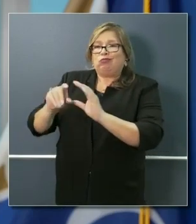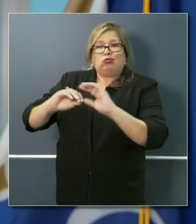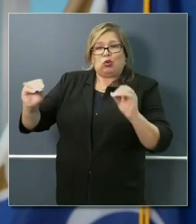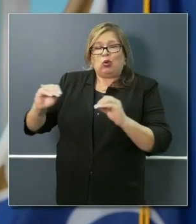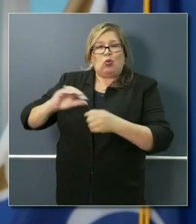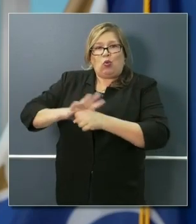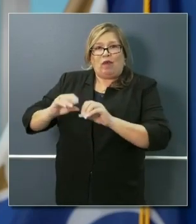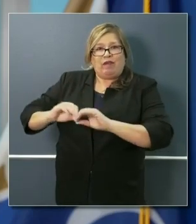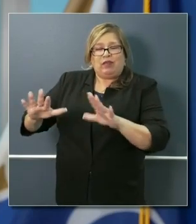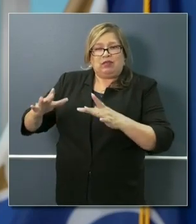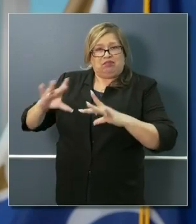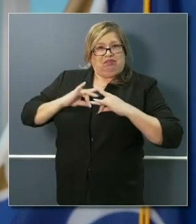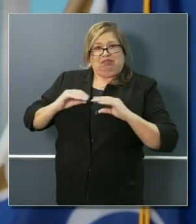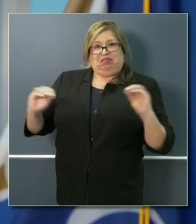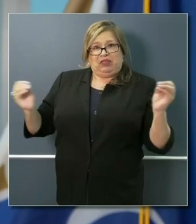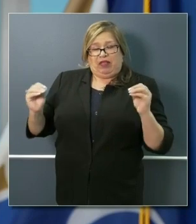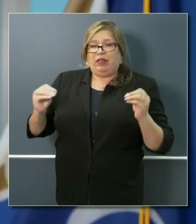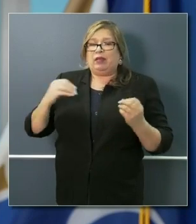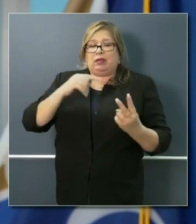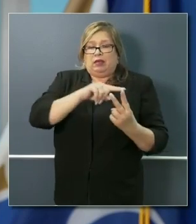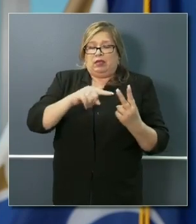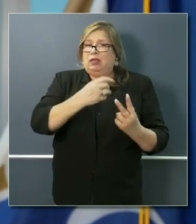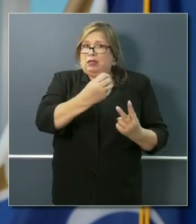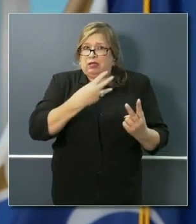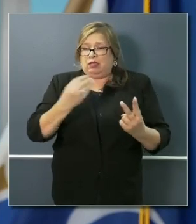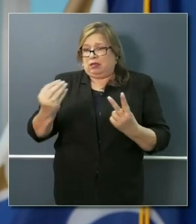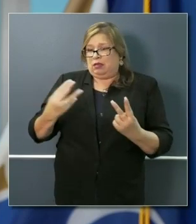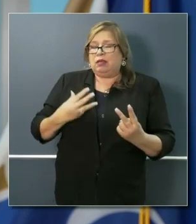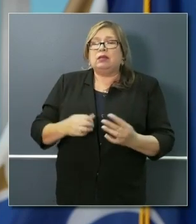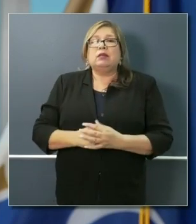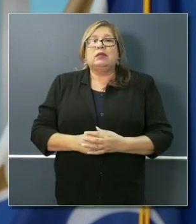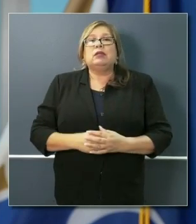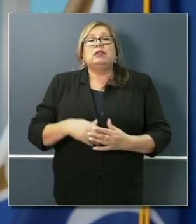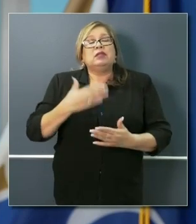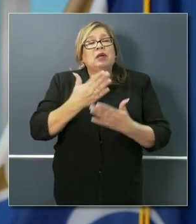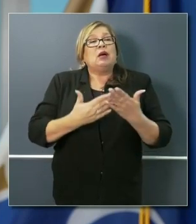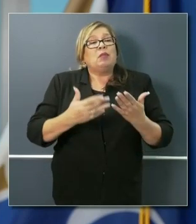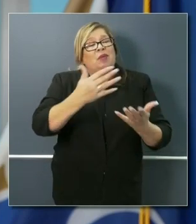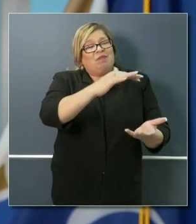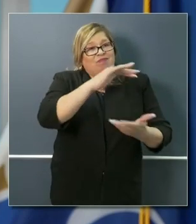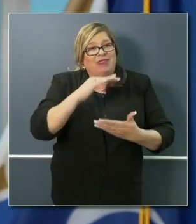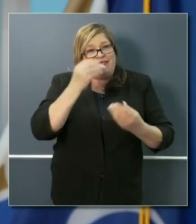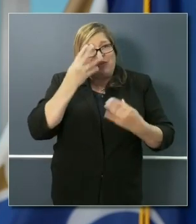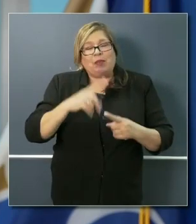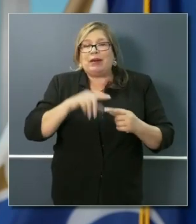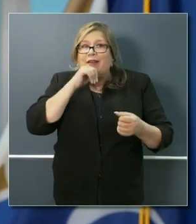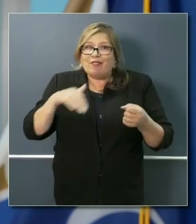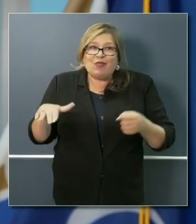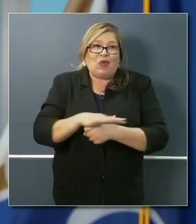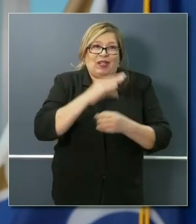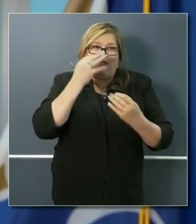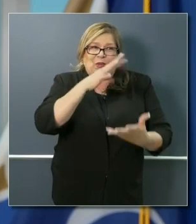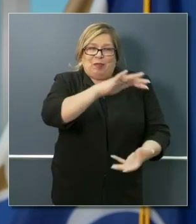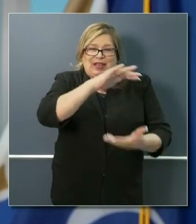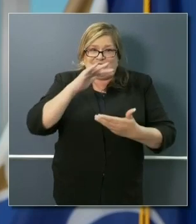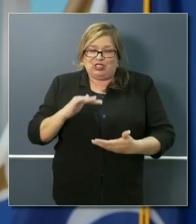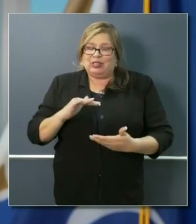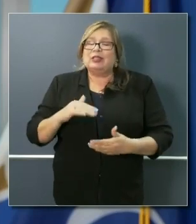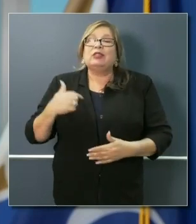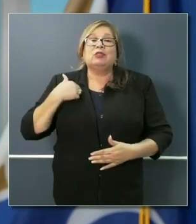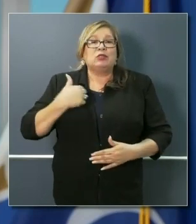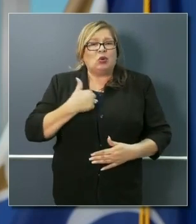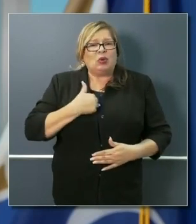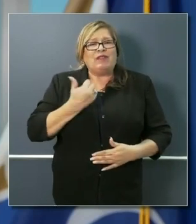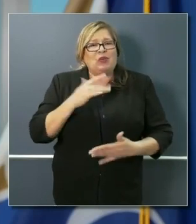the commercial labs and others were only providing certain information, not the totality of the information. And that's why, as you know well, a few weeks ago, we've been